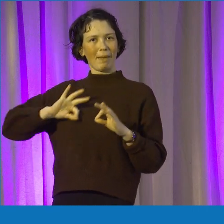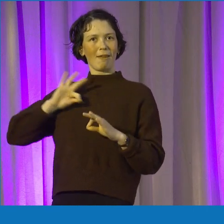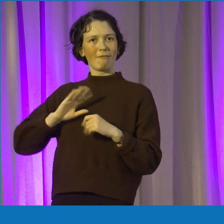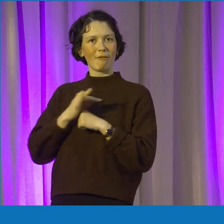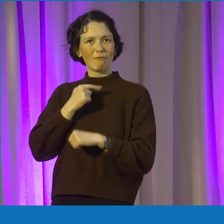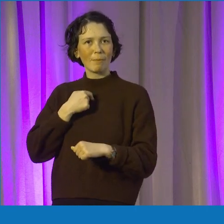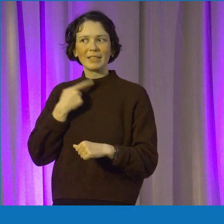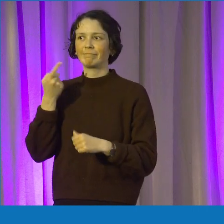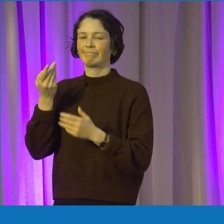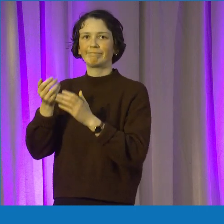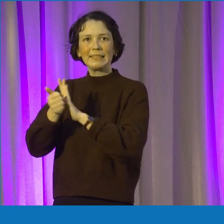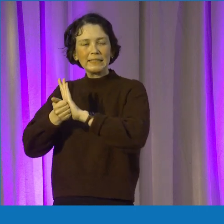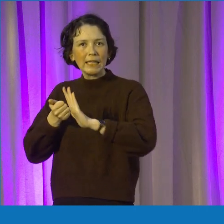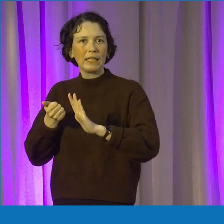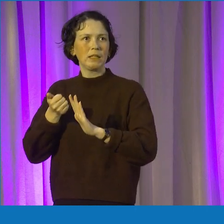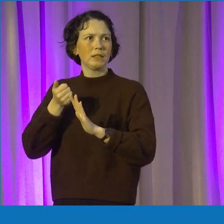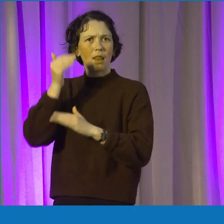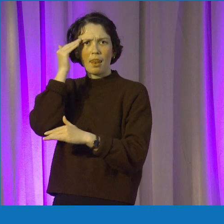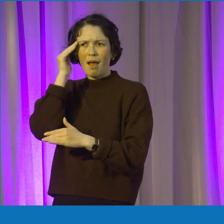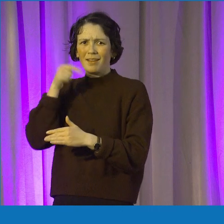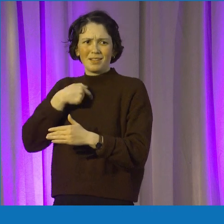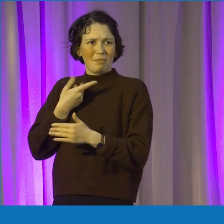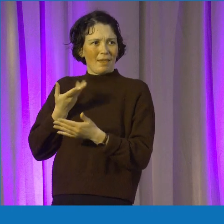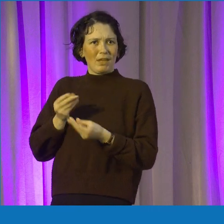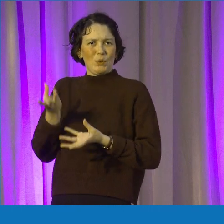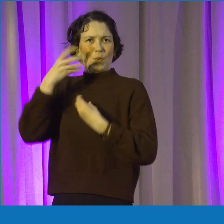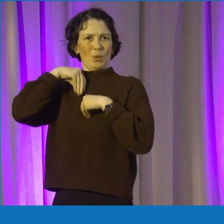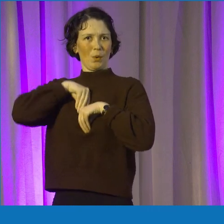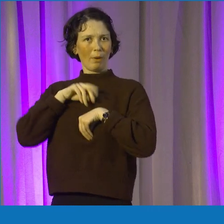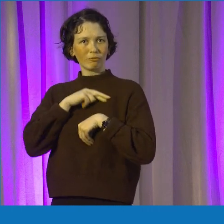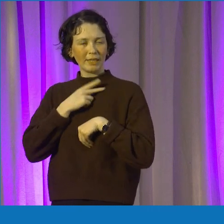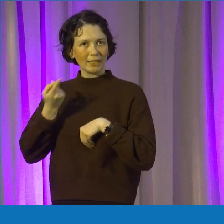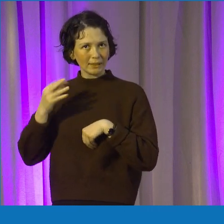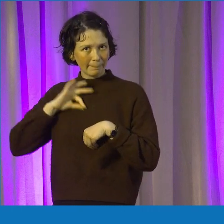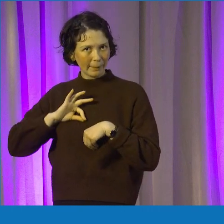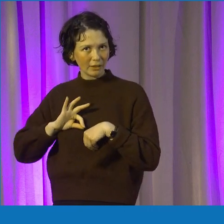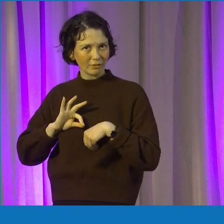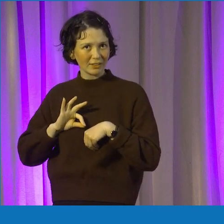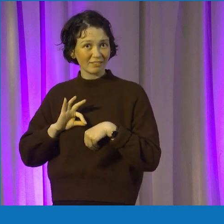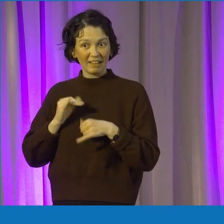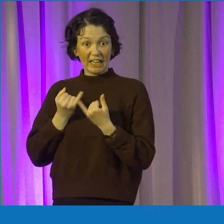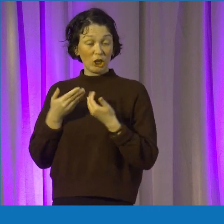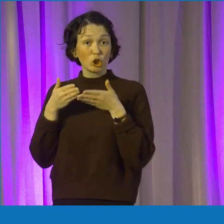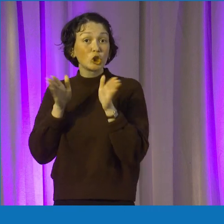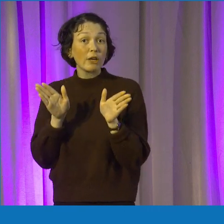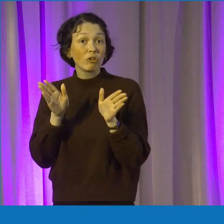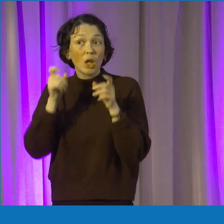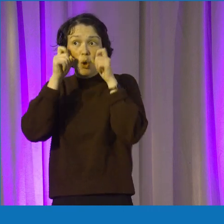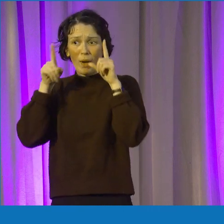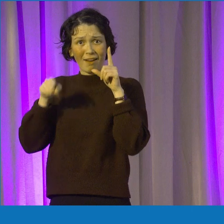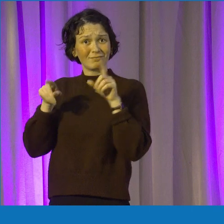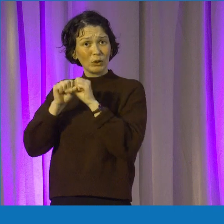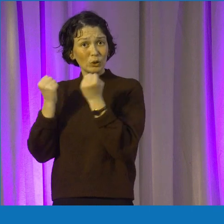the knowledge you can gain from that, know, problem solving skills or business acumen, just general commercial awareness is really great.